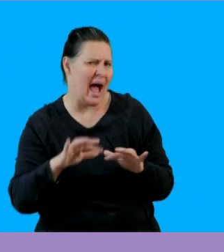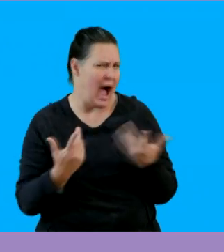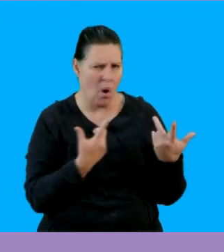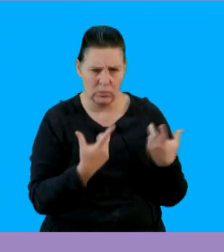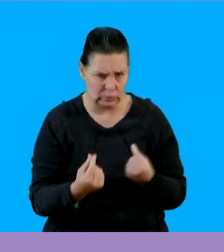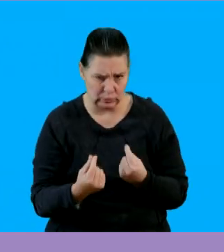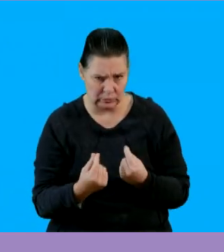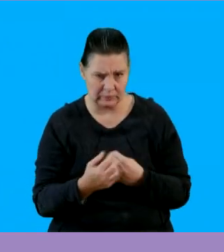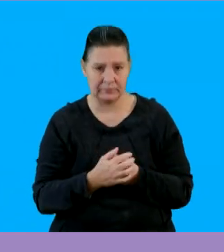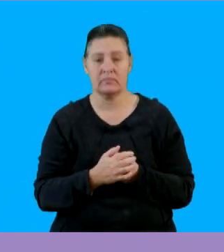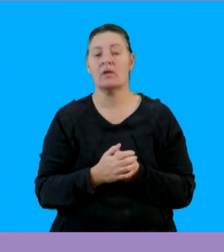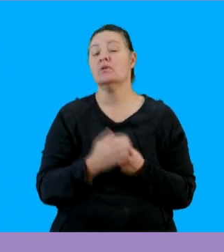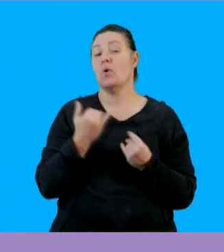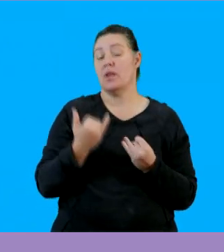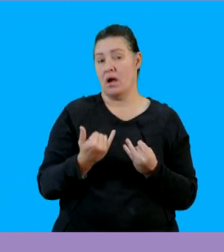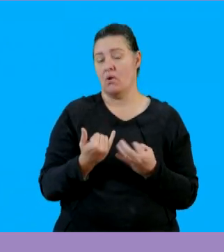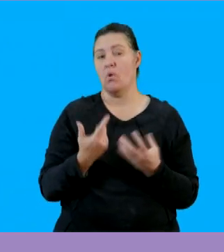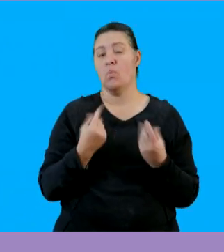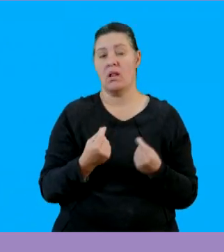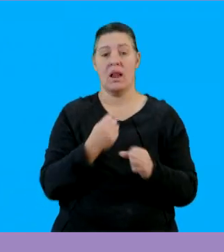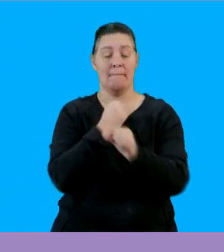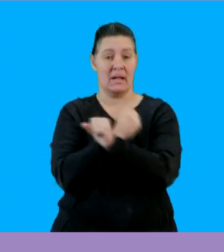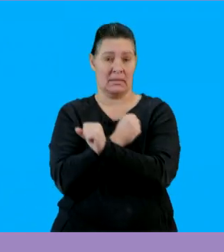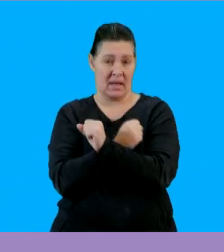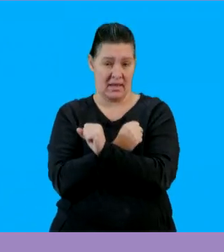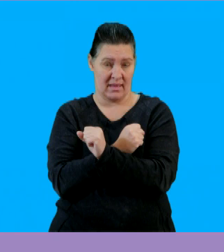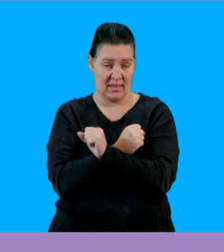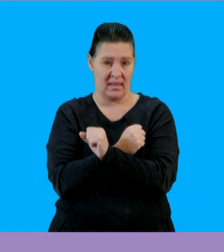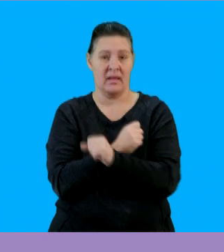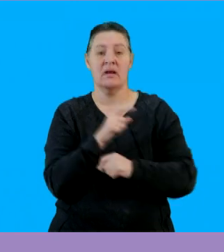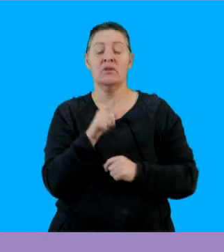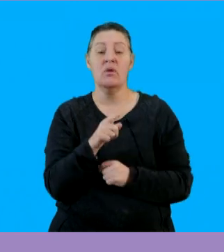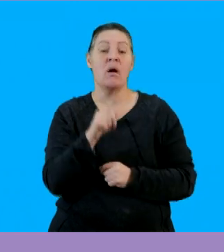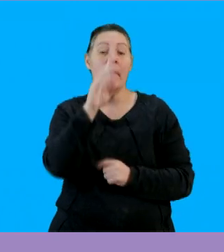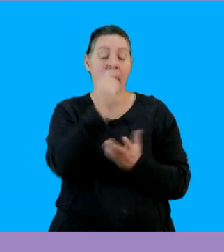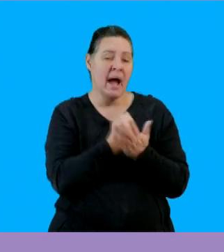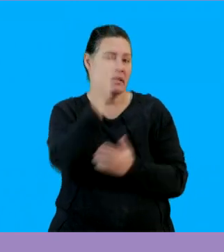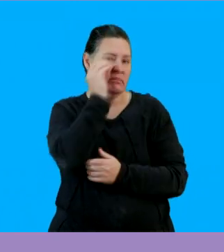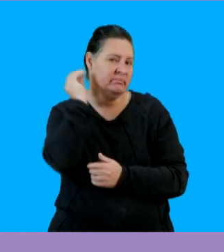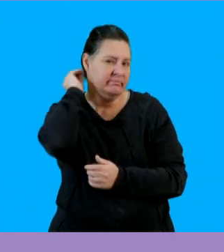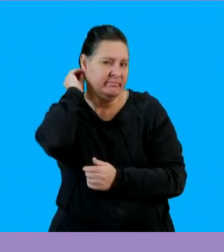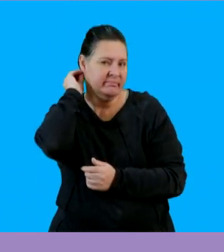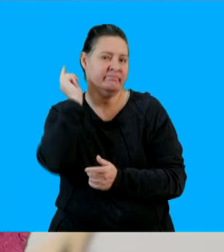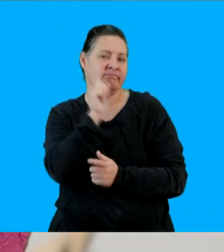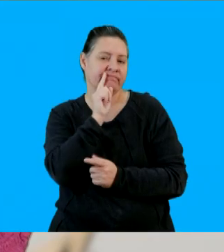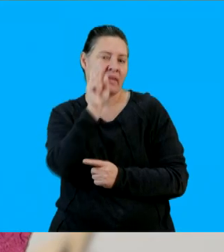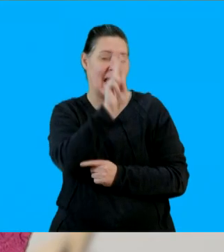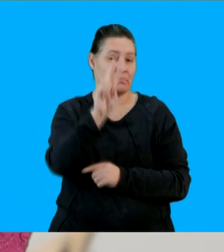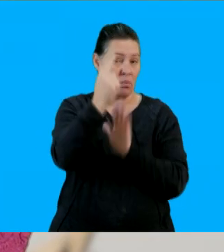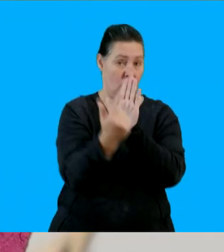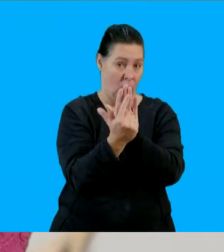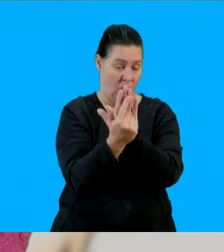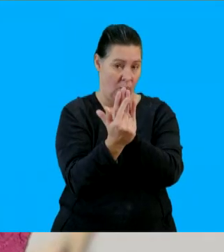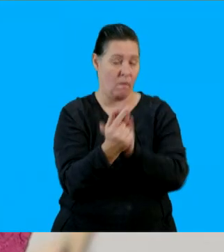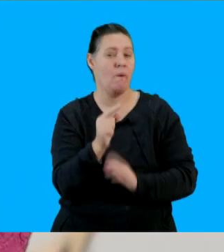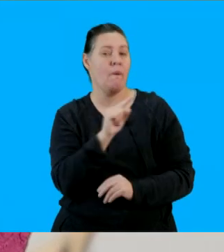remind ourselves how it is done so we are going to be multiplying here and remember another thing that you need to have in mind are your